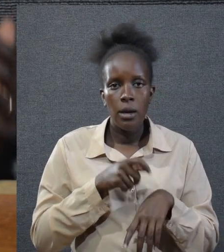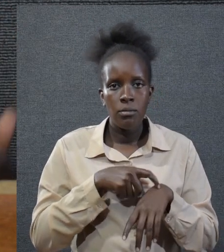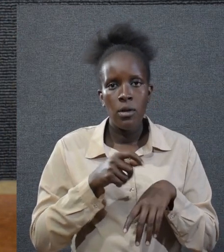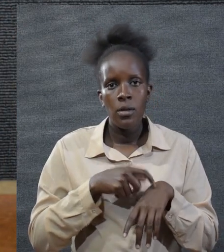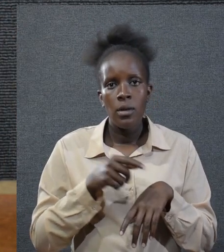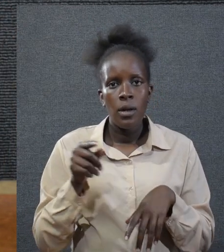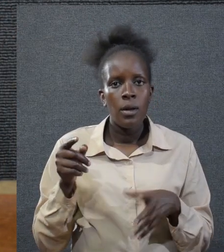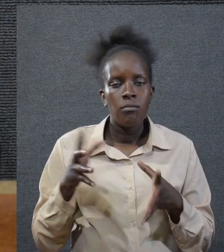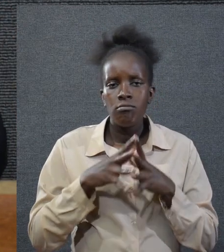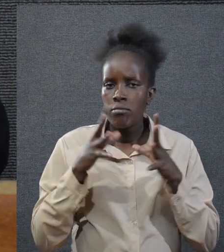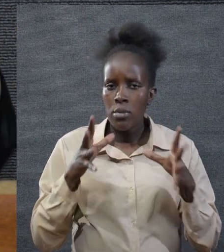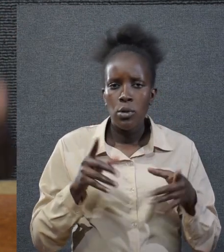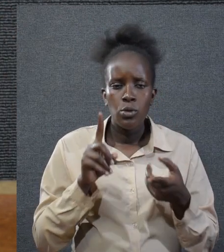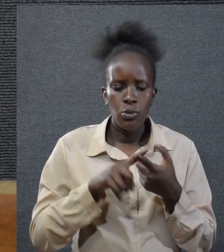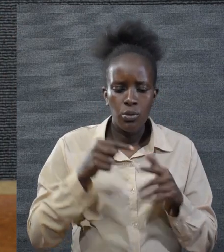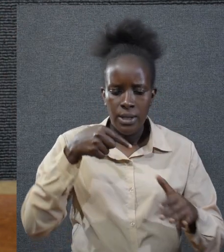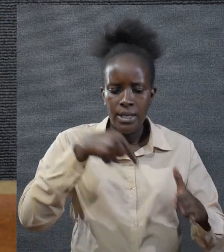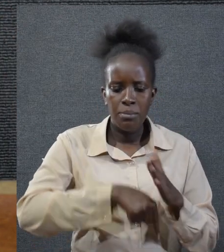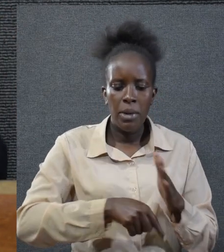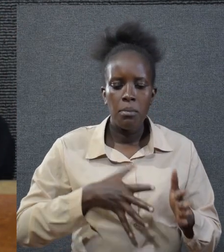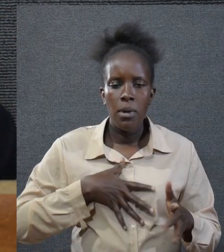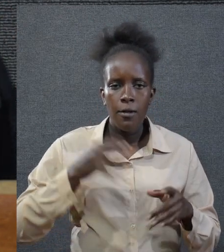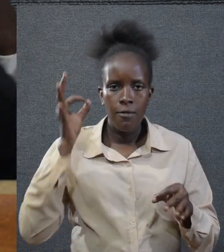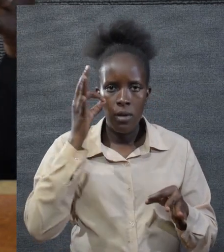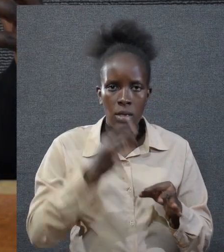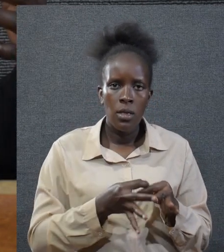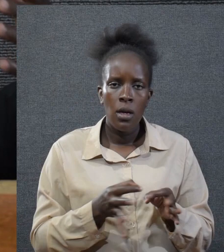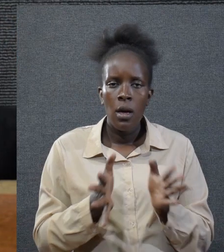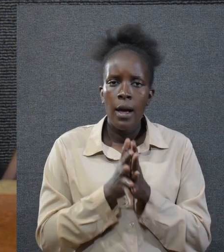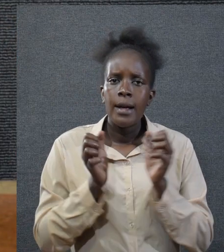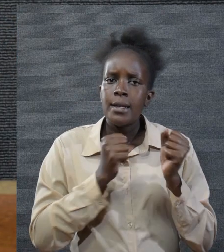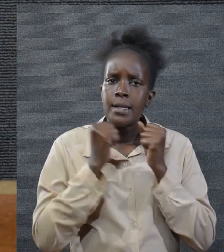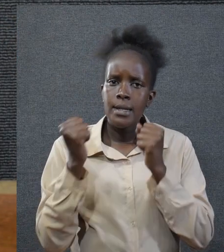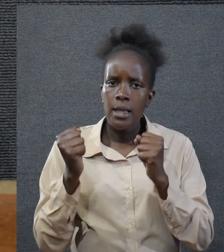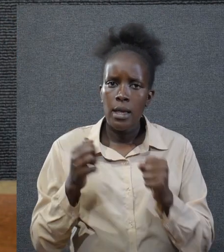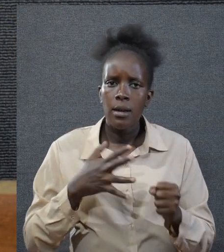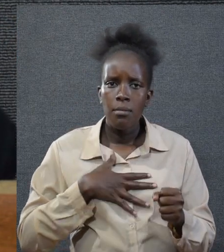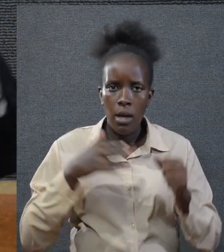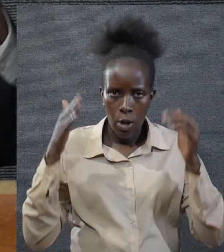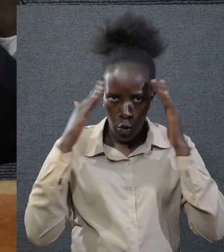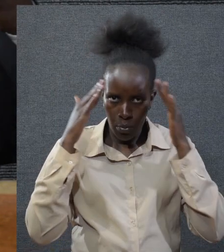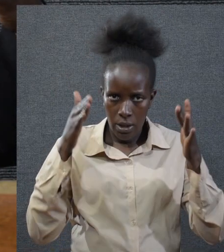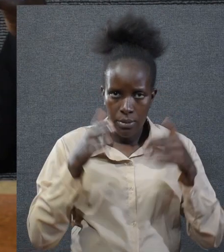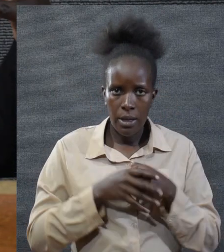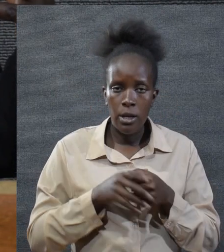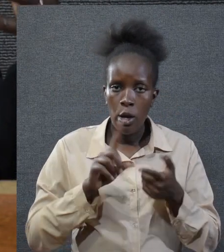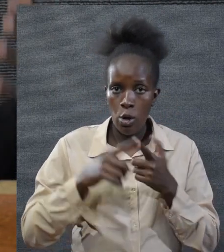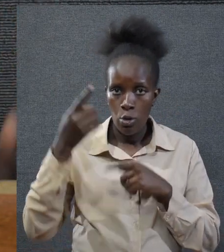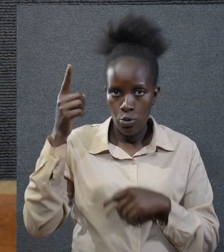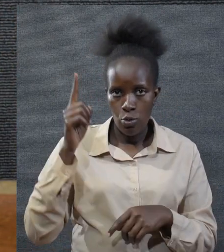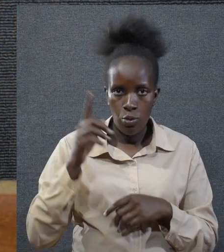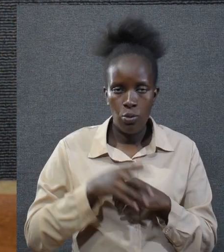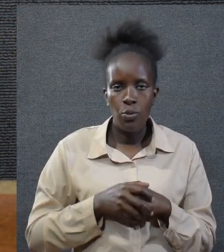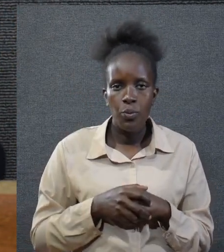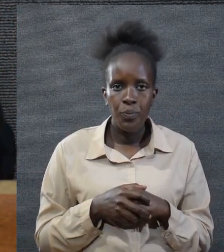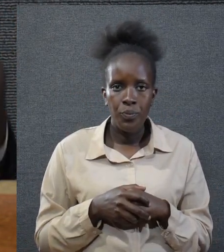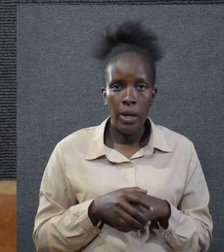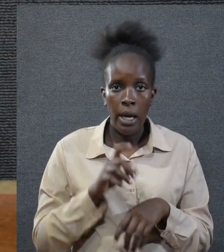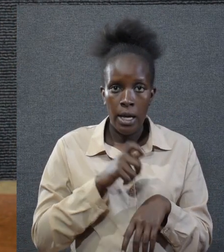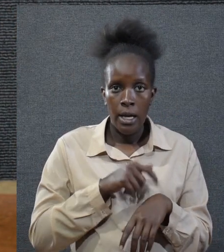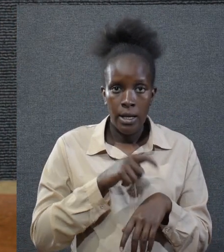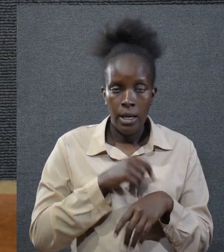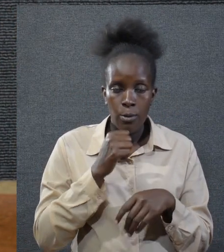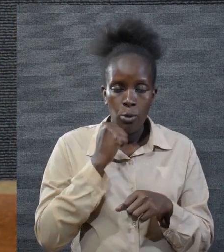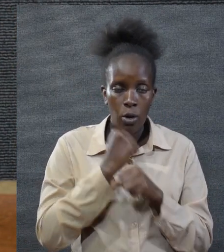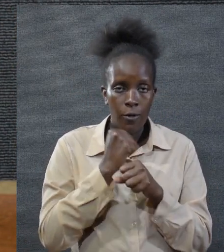this time of adversity to deepen my faith and strengthen my commitment to